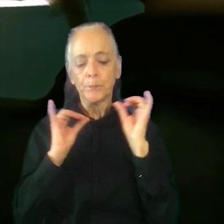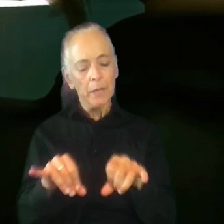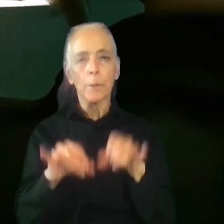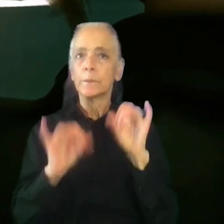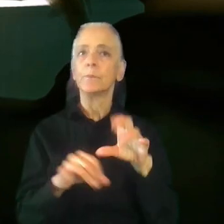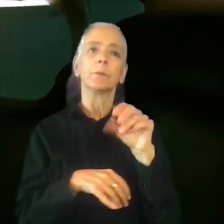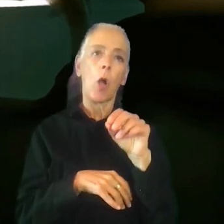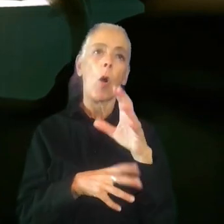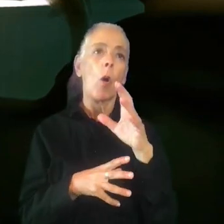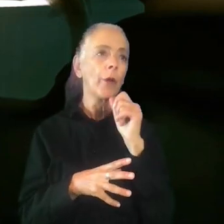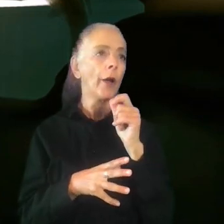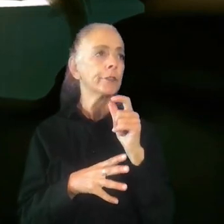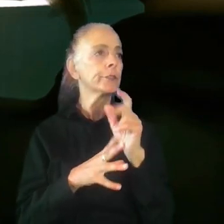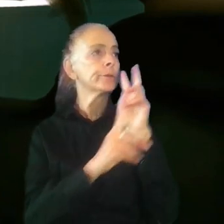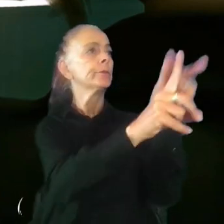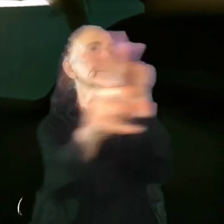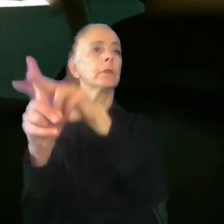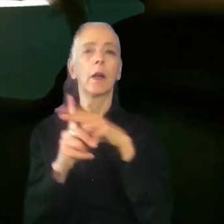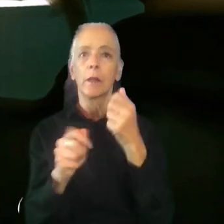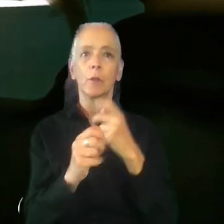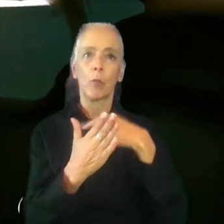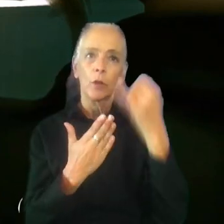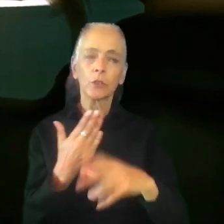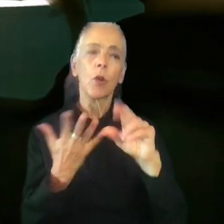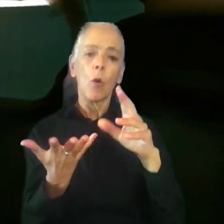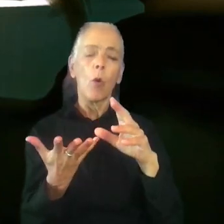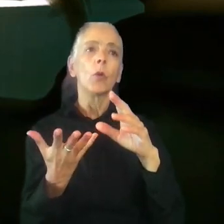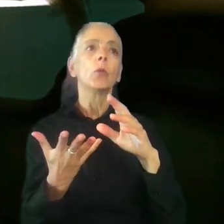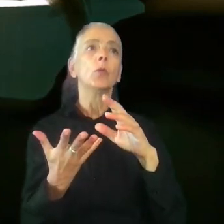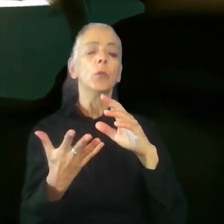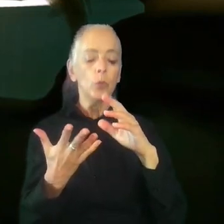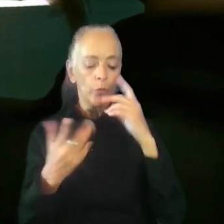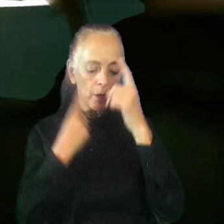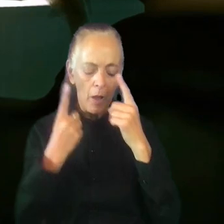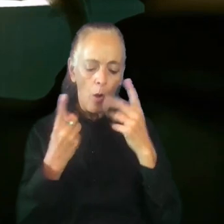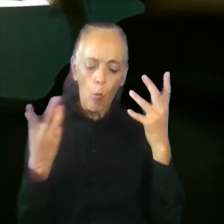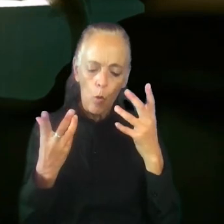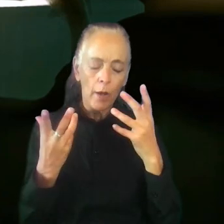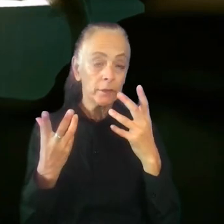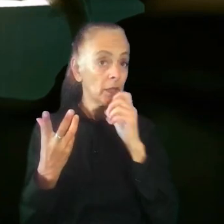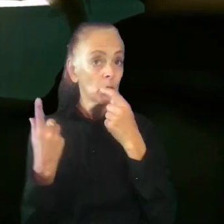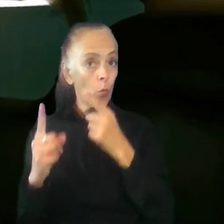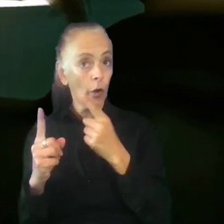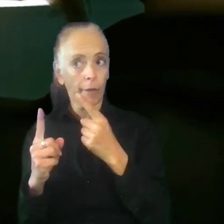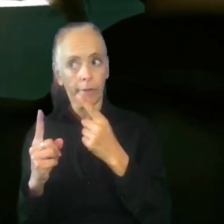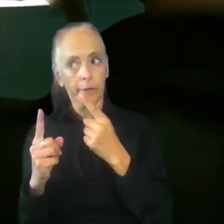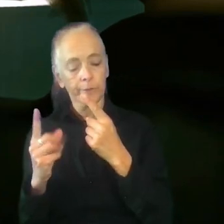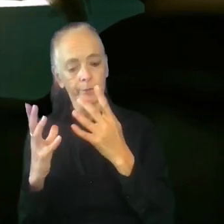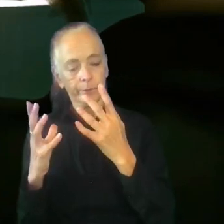thing from one project to the next. I think it's useful to consider what is actually not working at all, what can be done